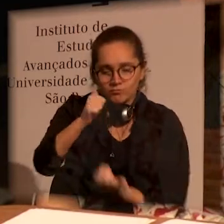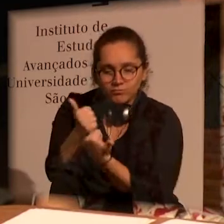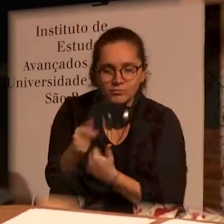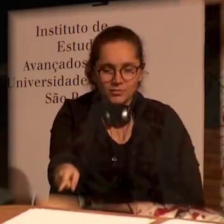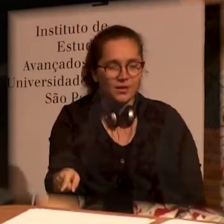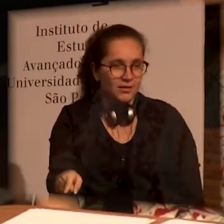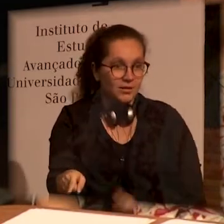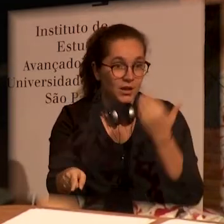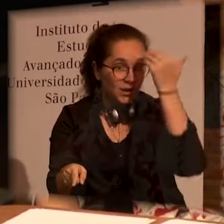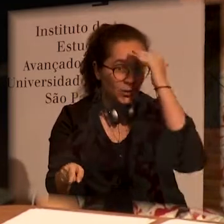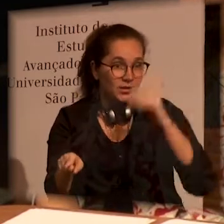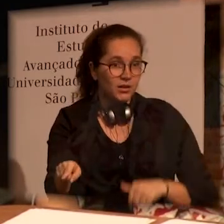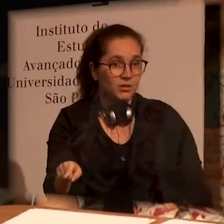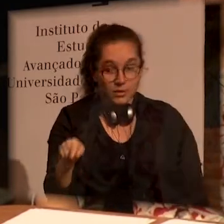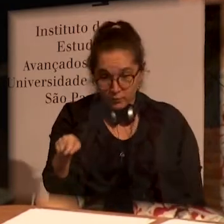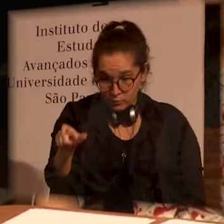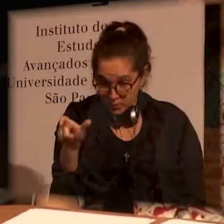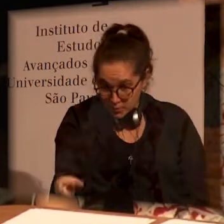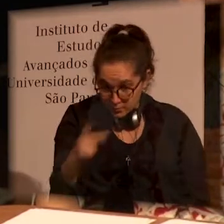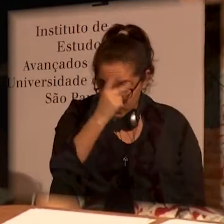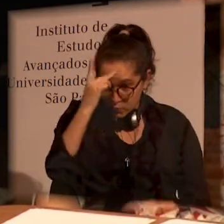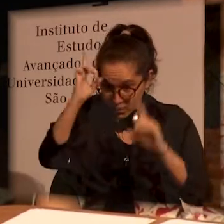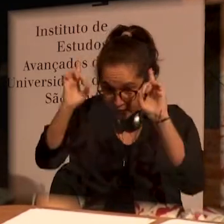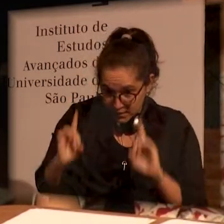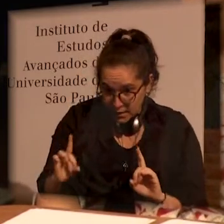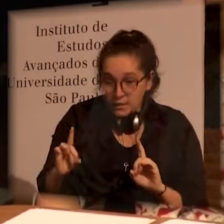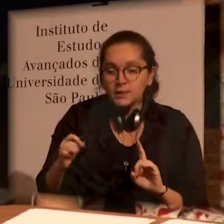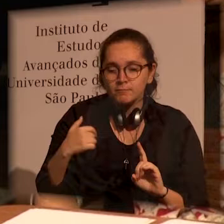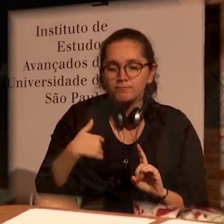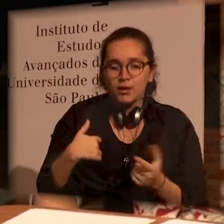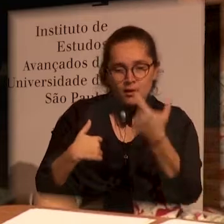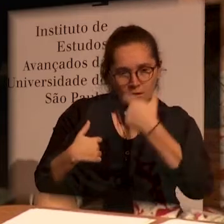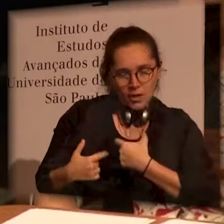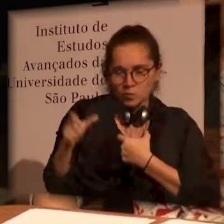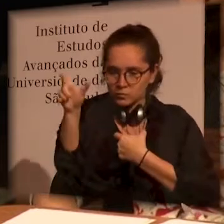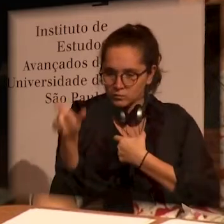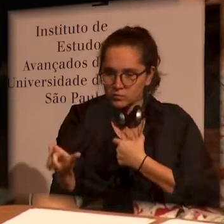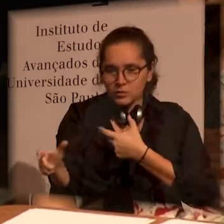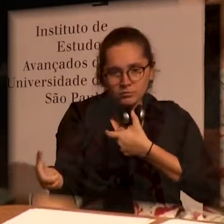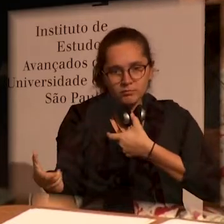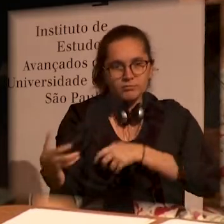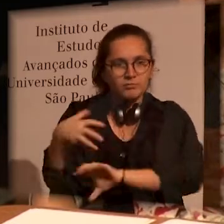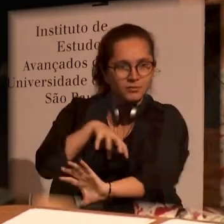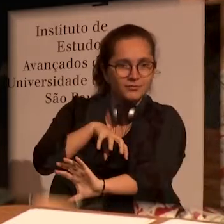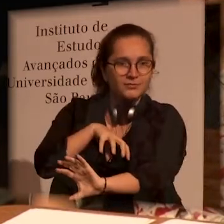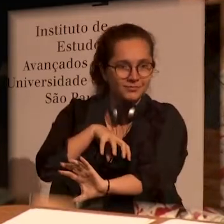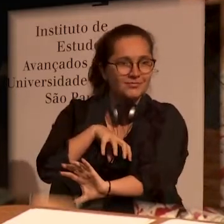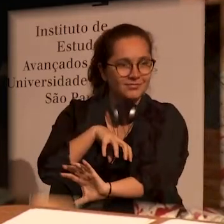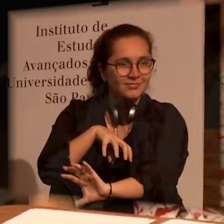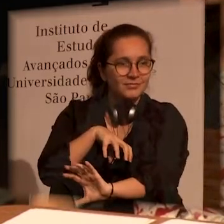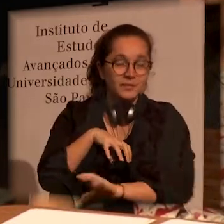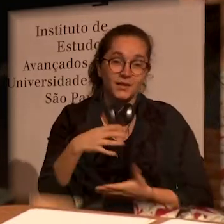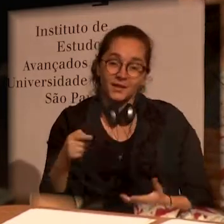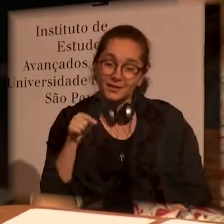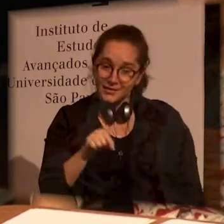And putting oneself on the shoes of someone who has disabilities. And